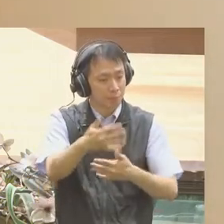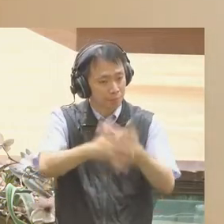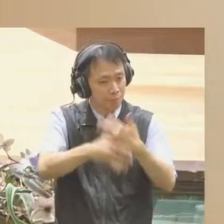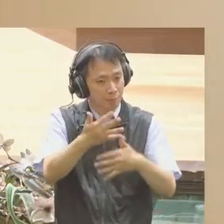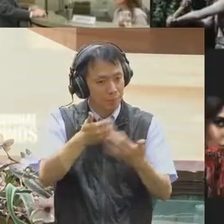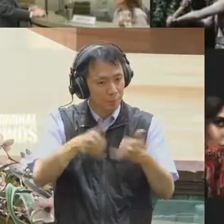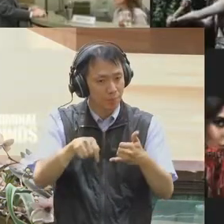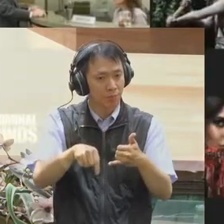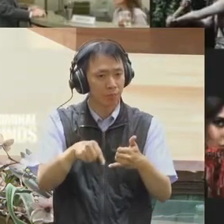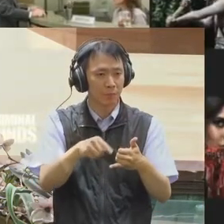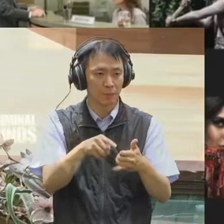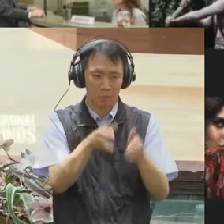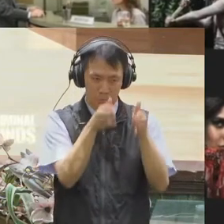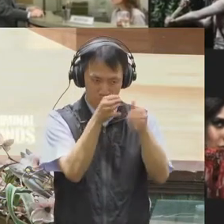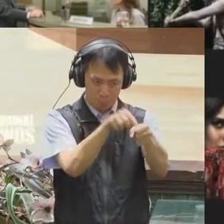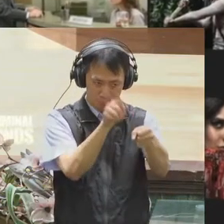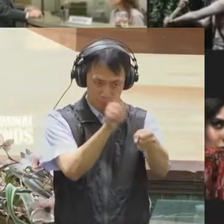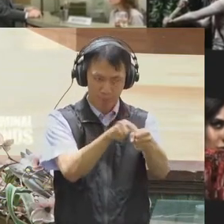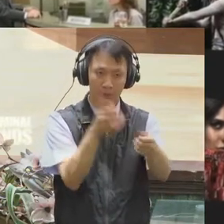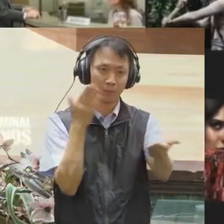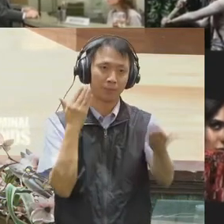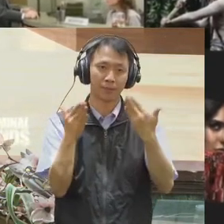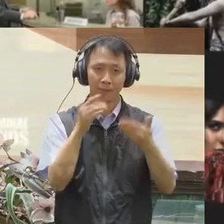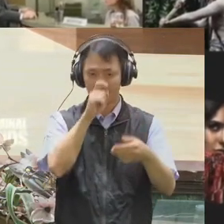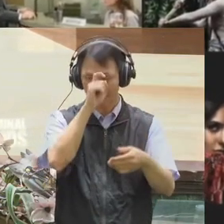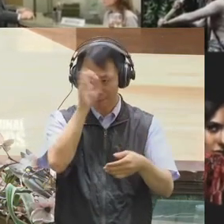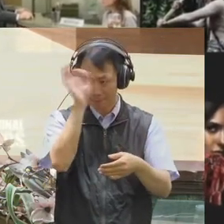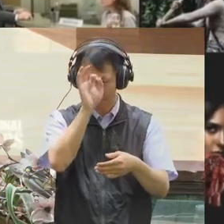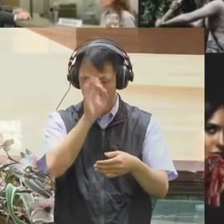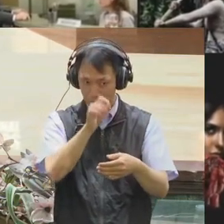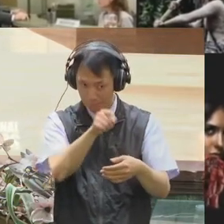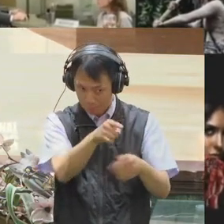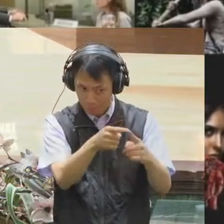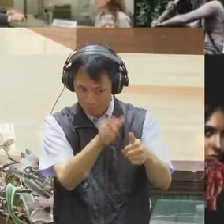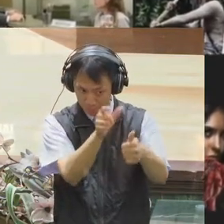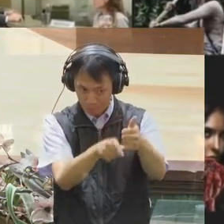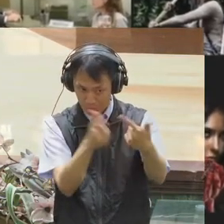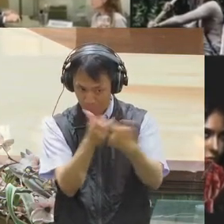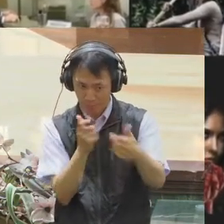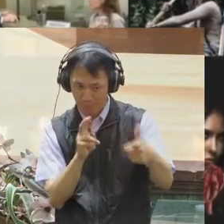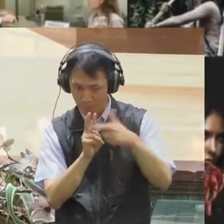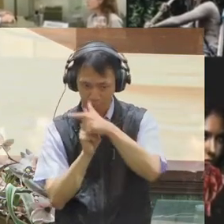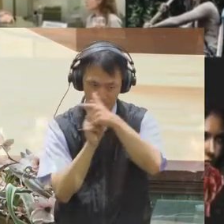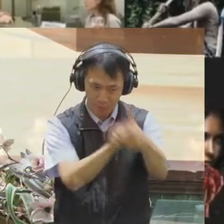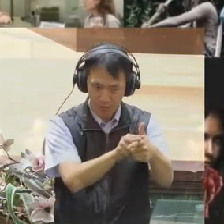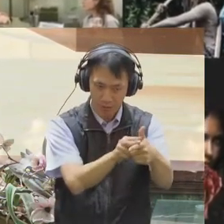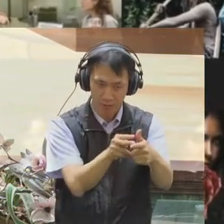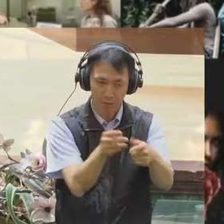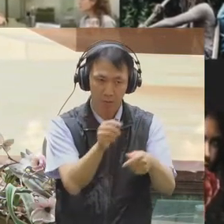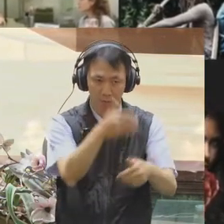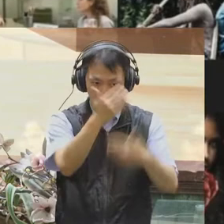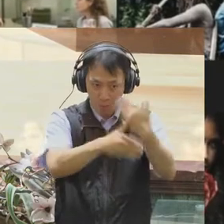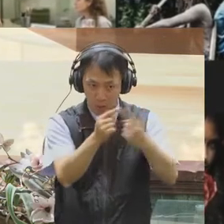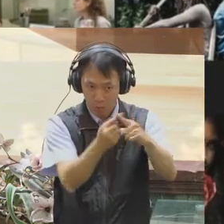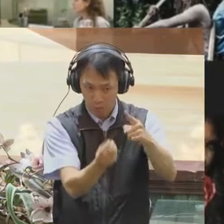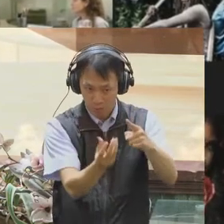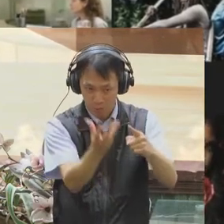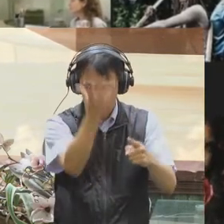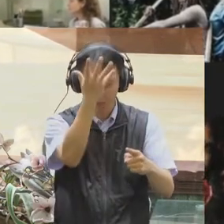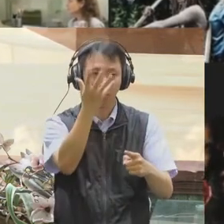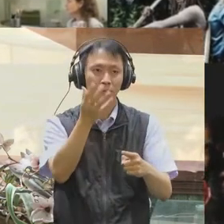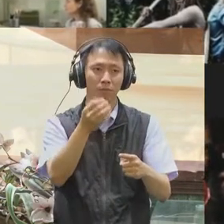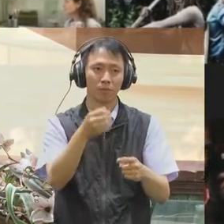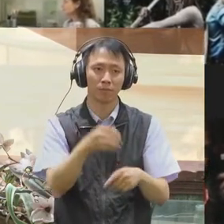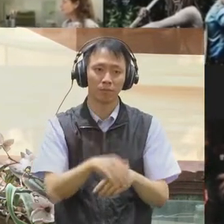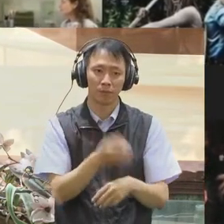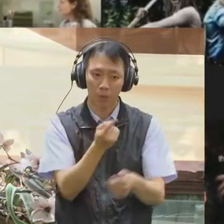recommend it, and new customers are to join. Now that Netflix and the rest of us can look more accurately at the signals created by